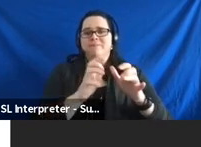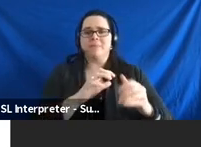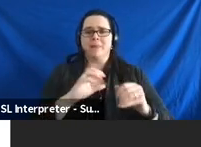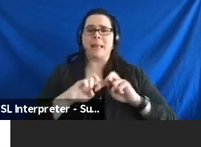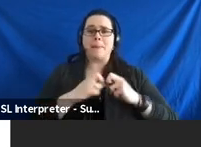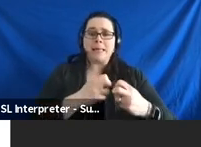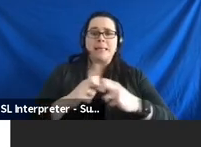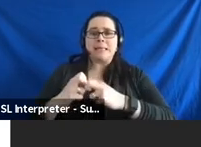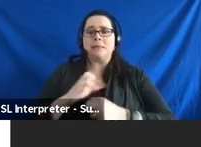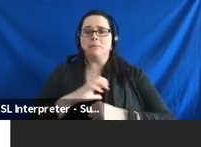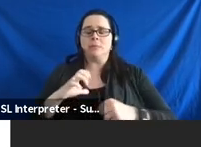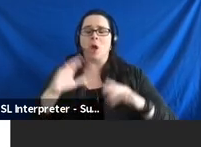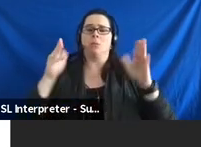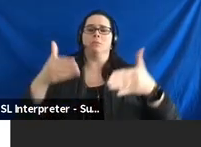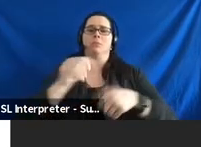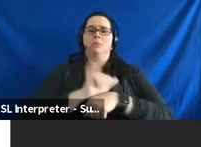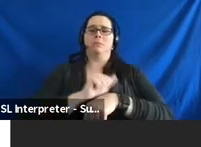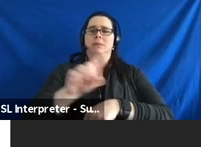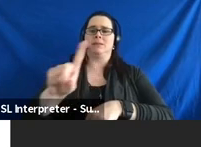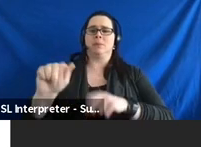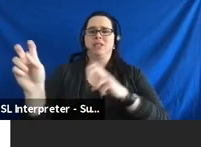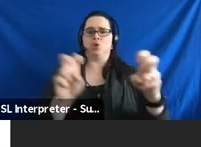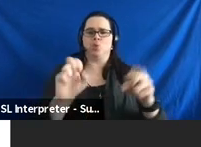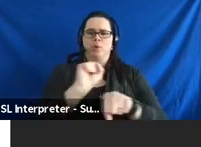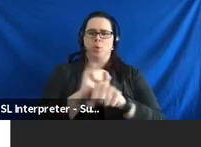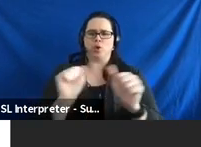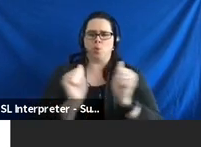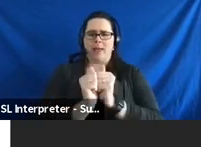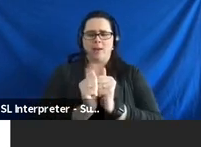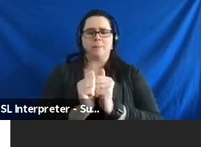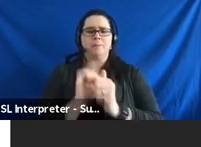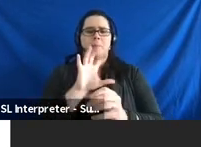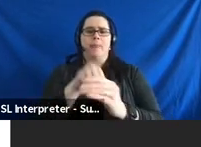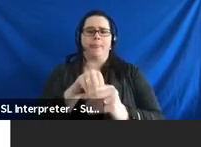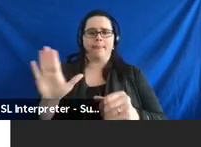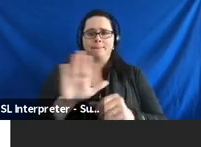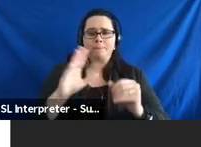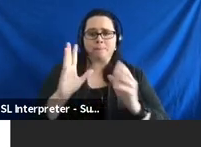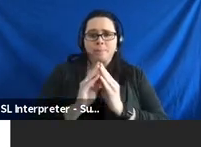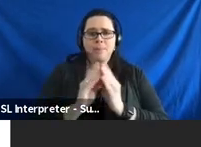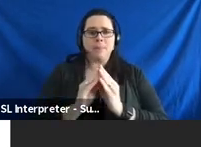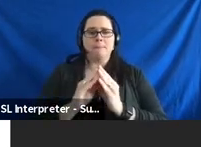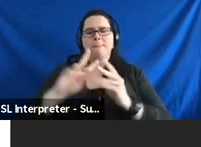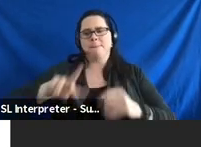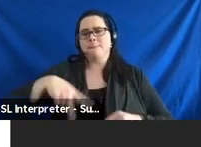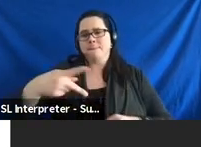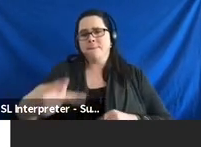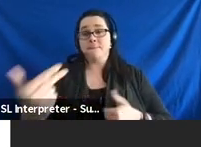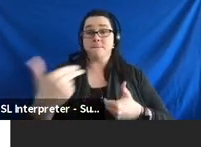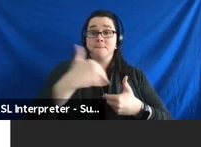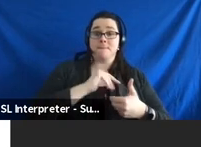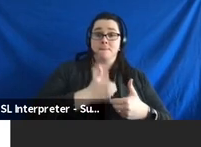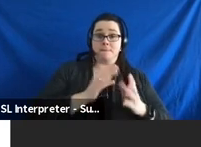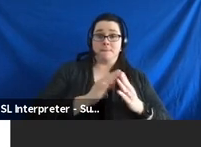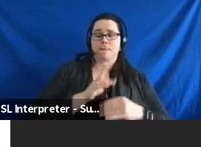disability issues. And so, we need to be working together and so participate in their meetings and vice versa. They participate in